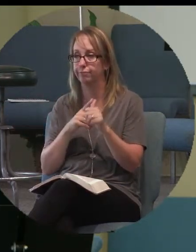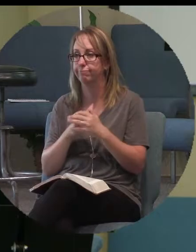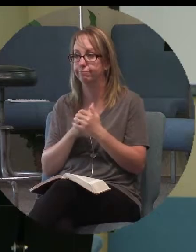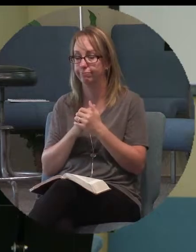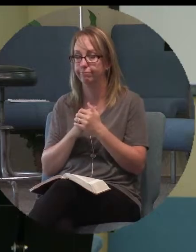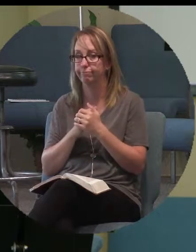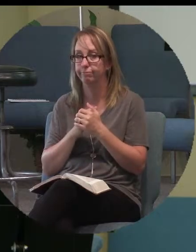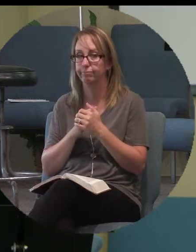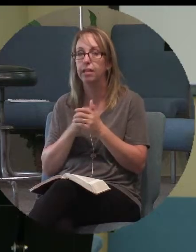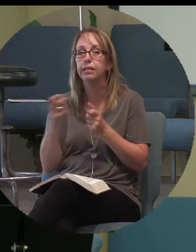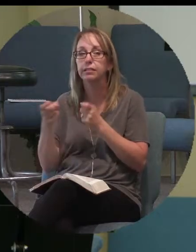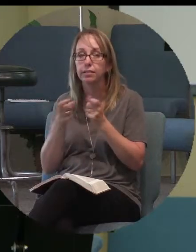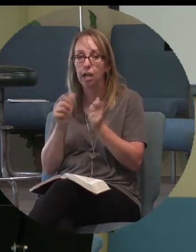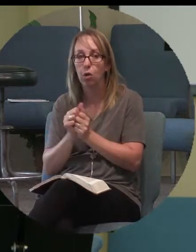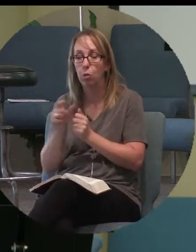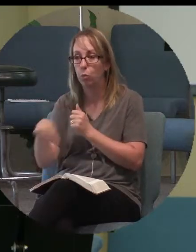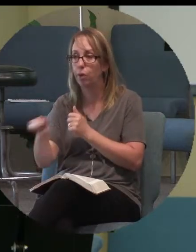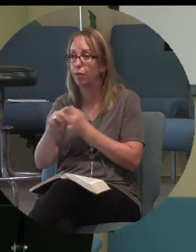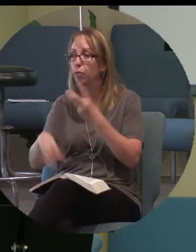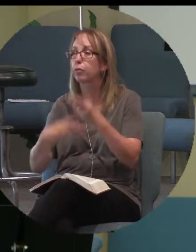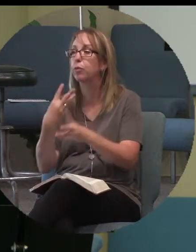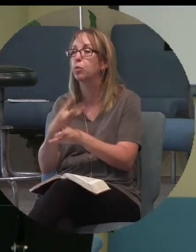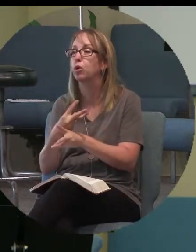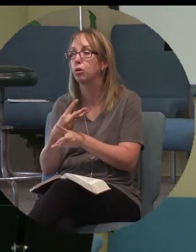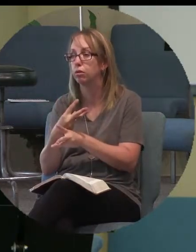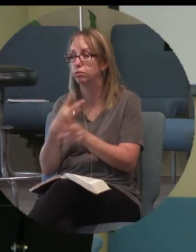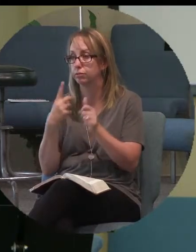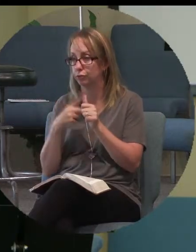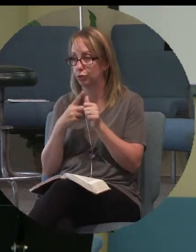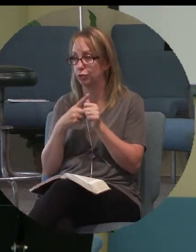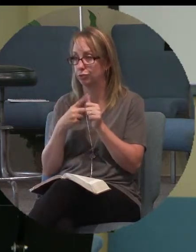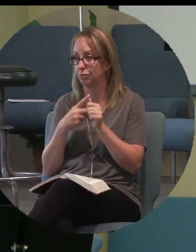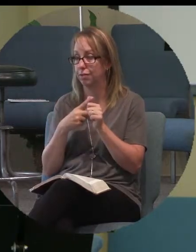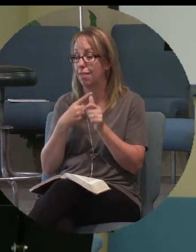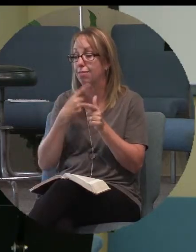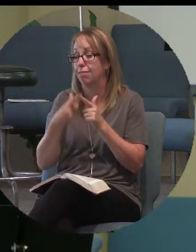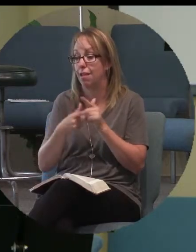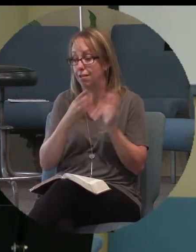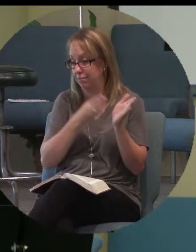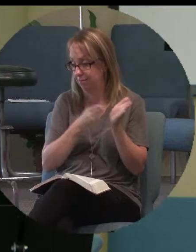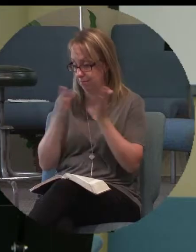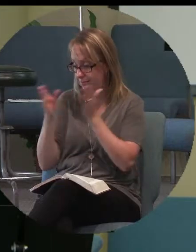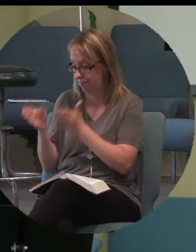He dealt with the world first. Then he dealt with the criminals.